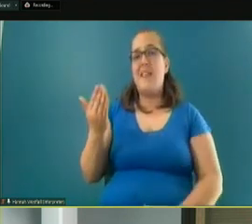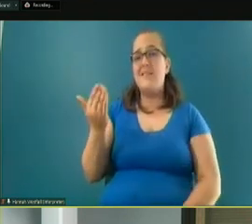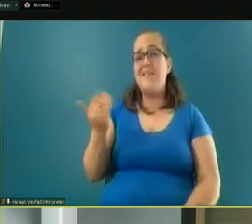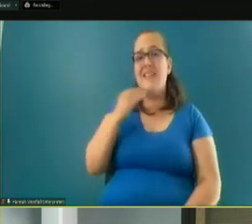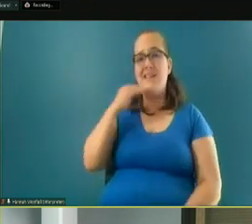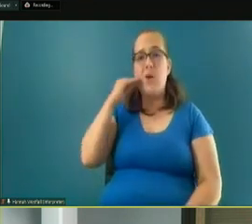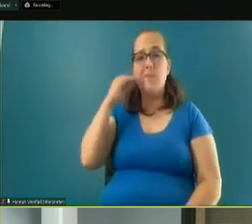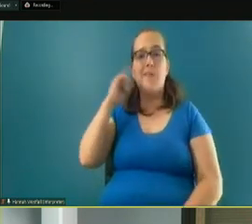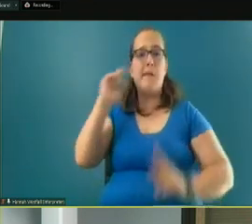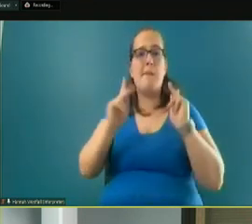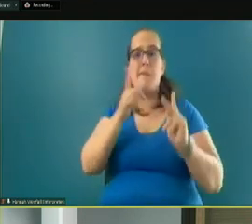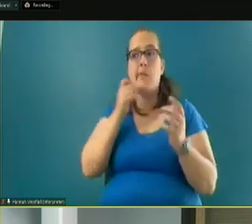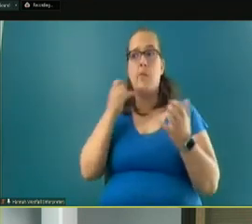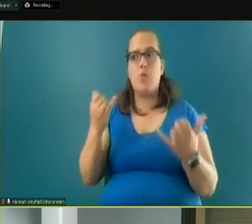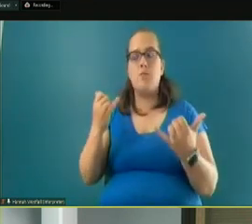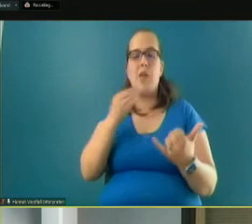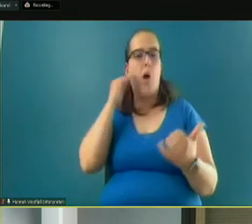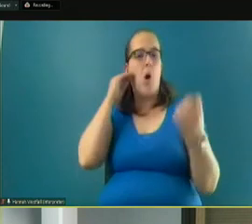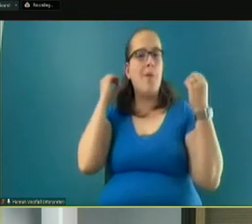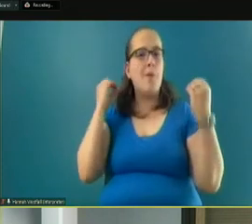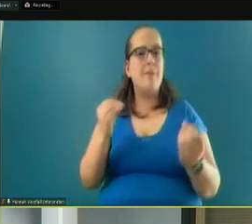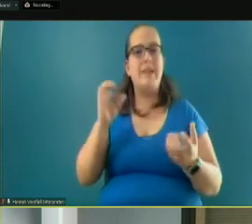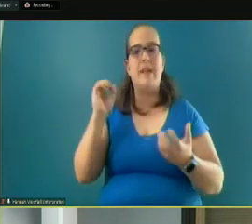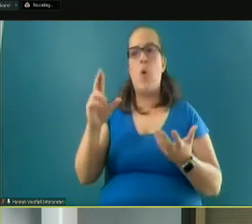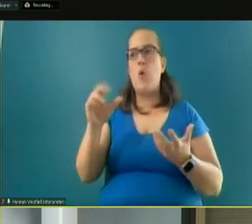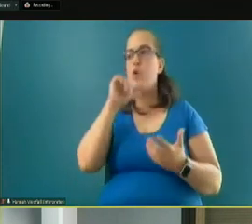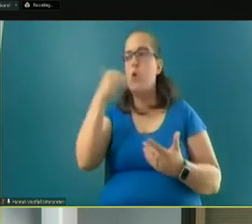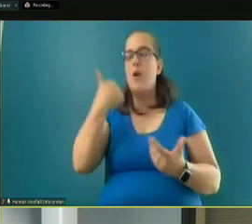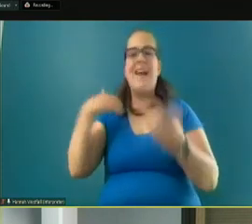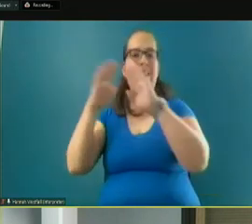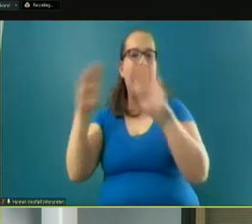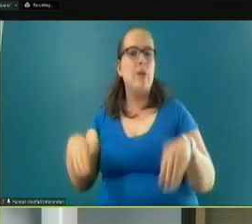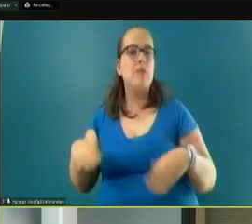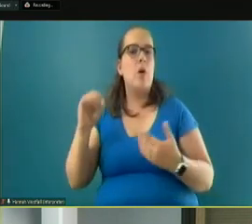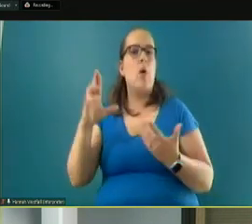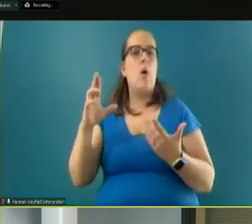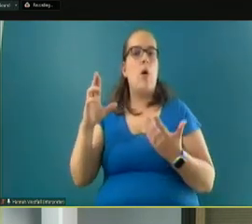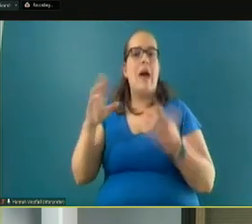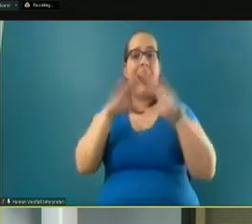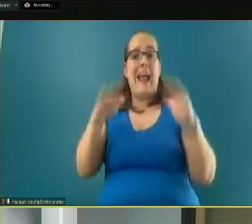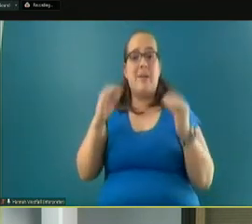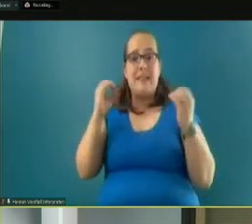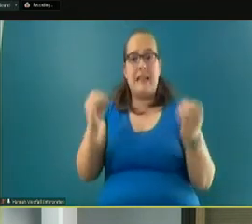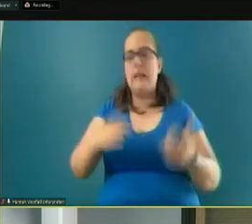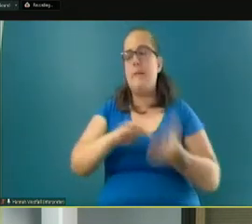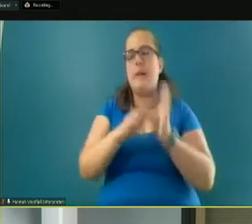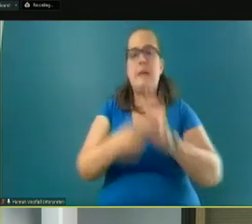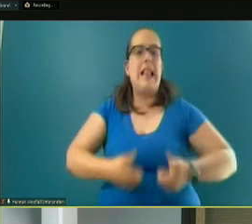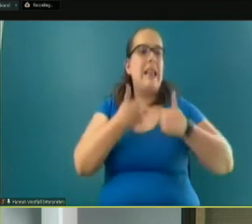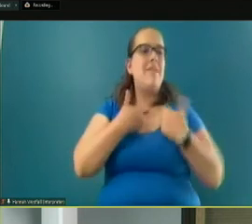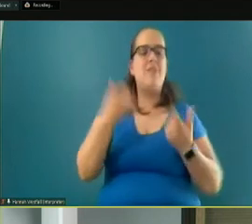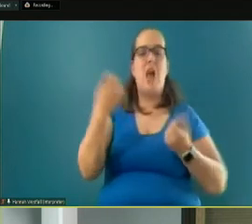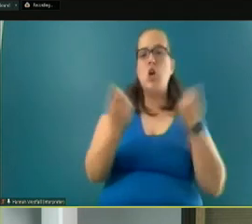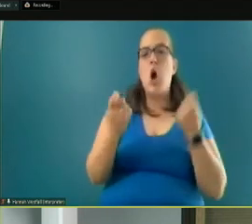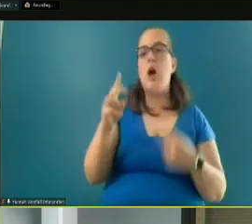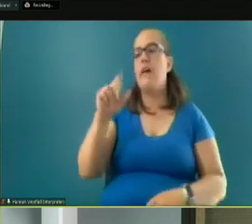for people that are currently homeless or don't have housing or are houseless, meaning that they're living in a car or van or something like that.